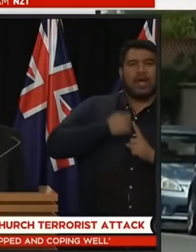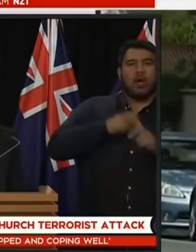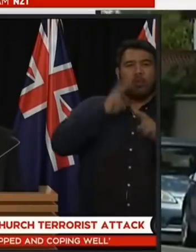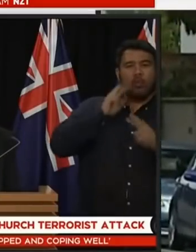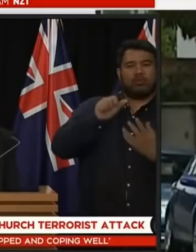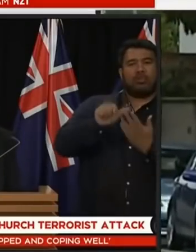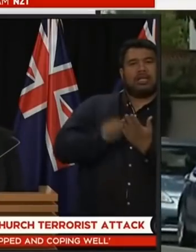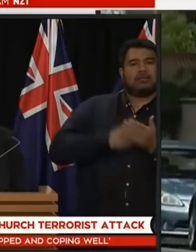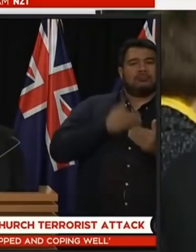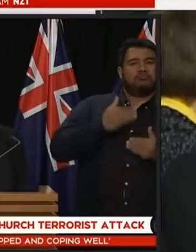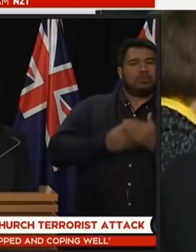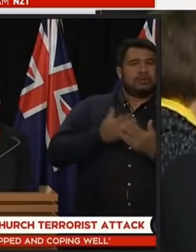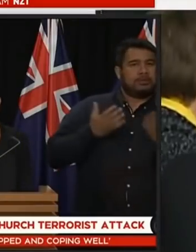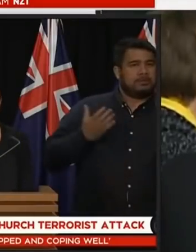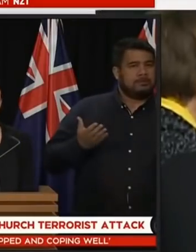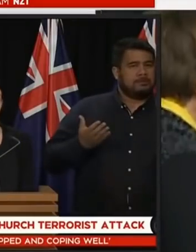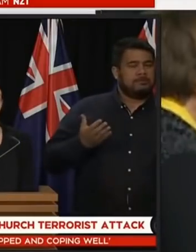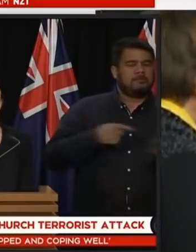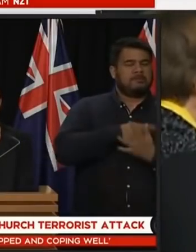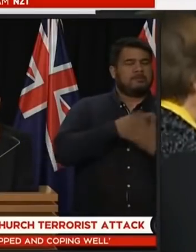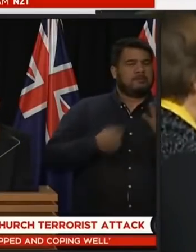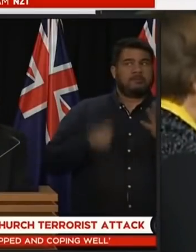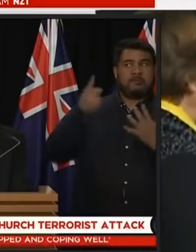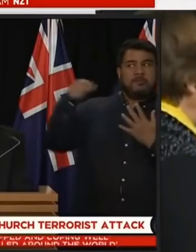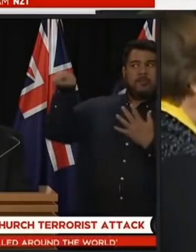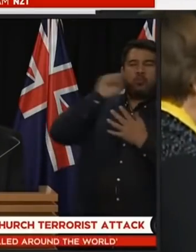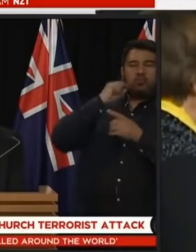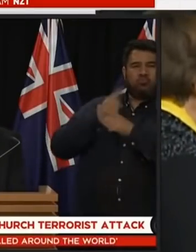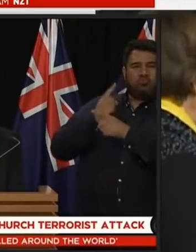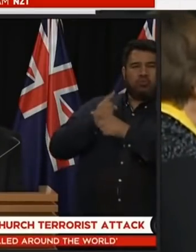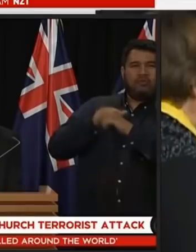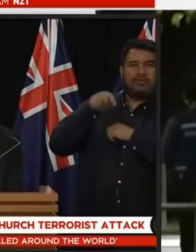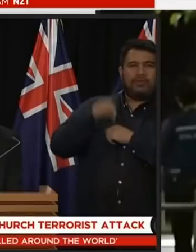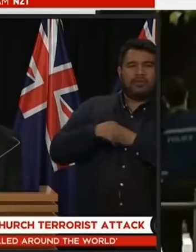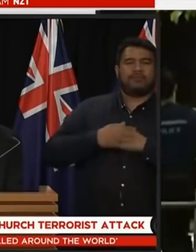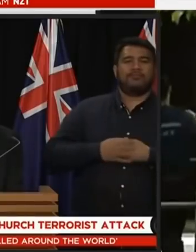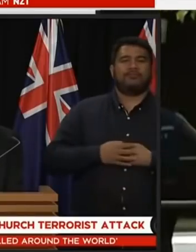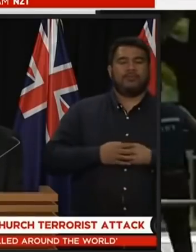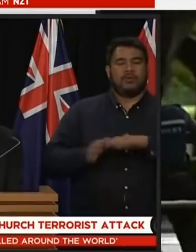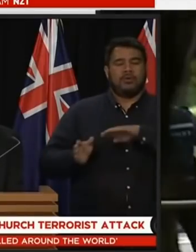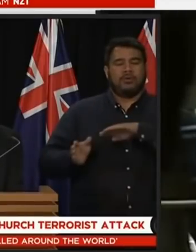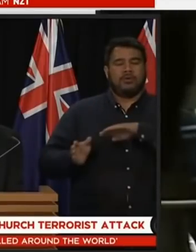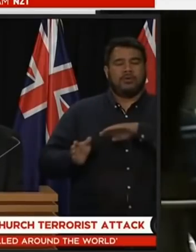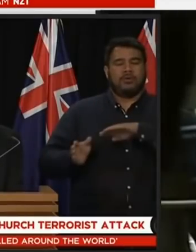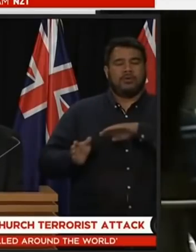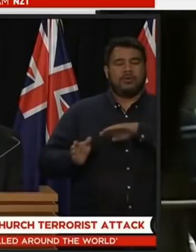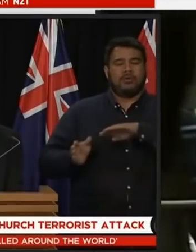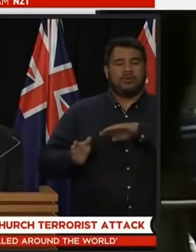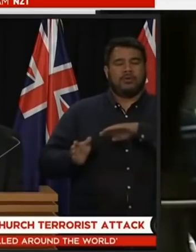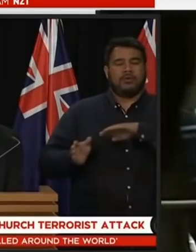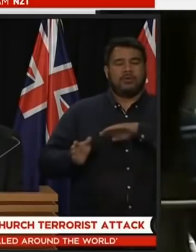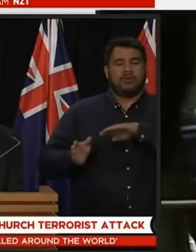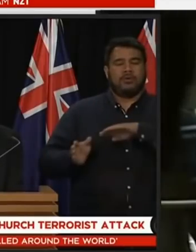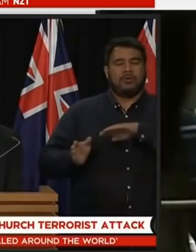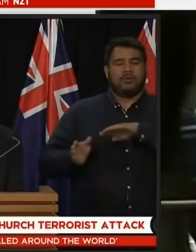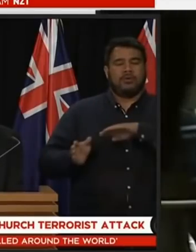i want to come now to what people can expect over the course of the day and beyond the safety is more